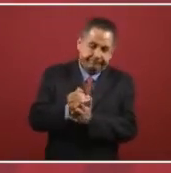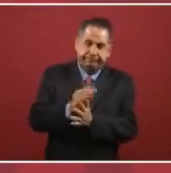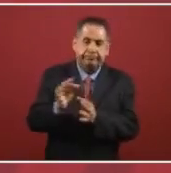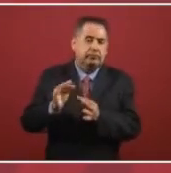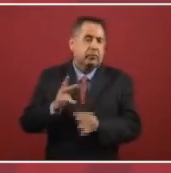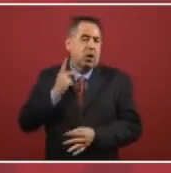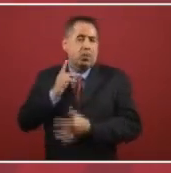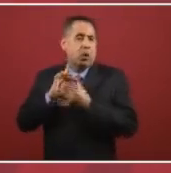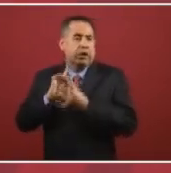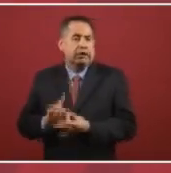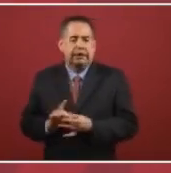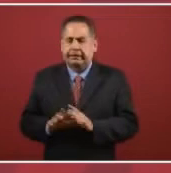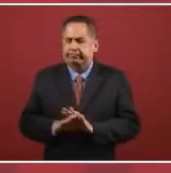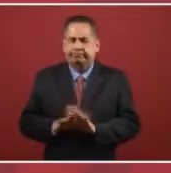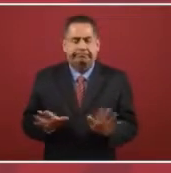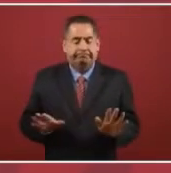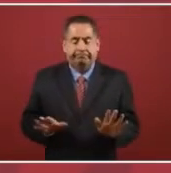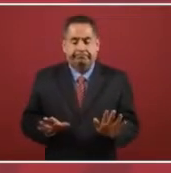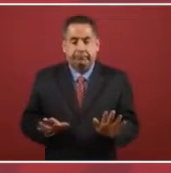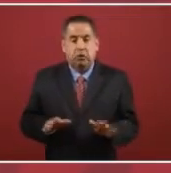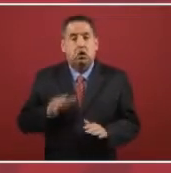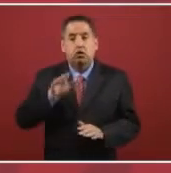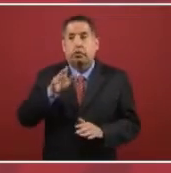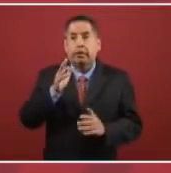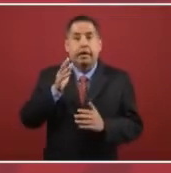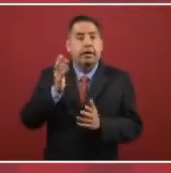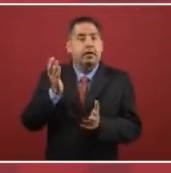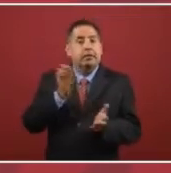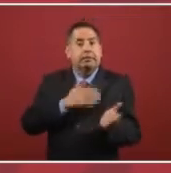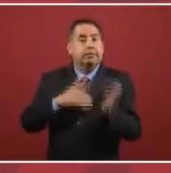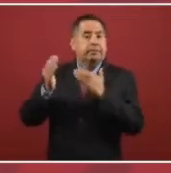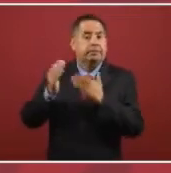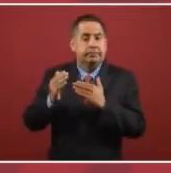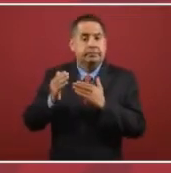the politics of development.